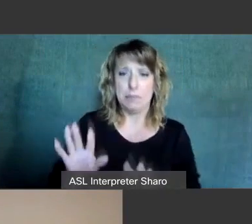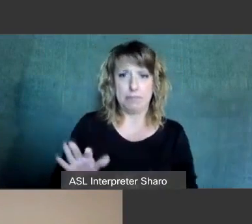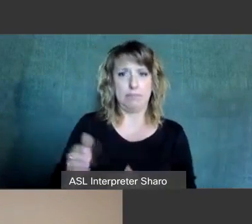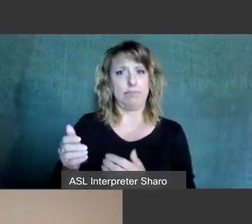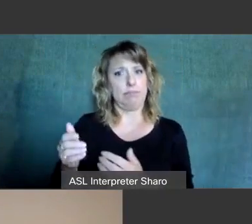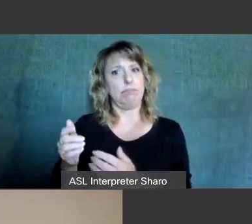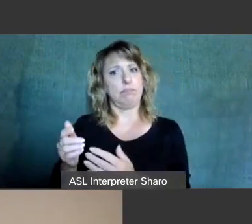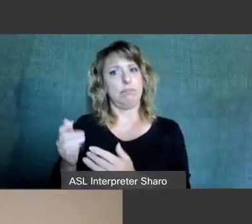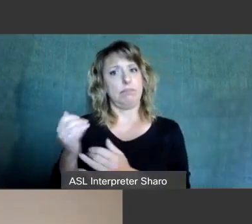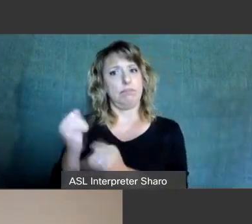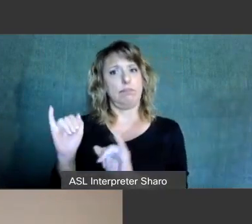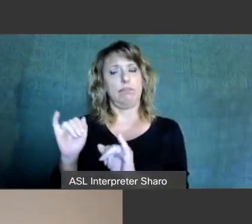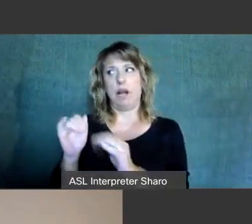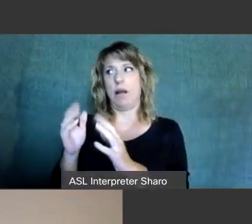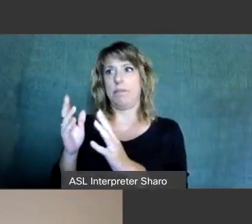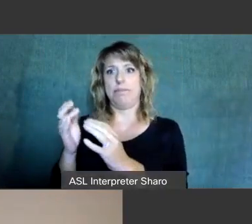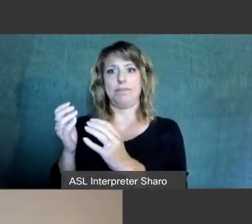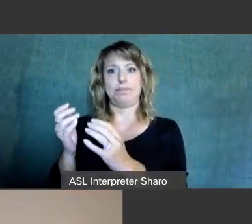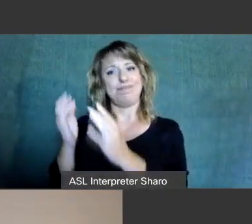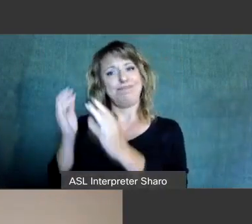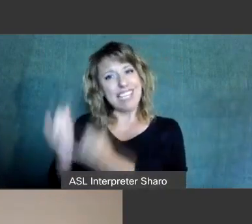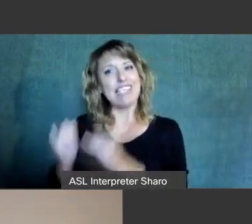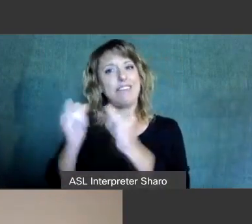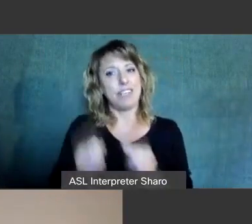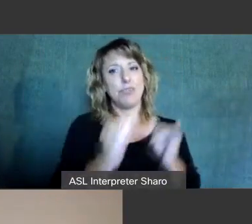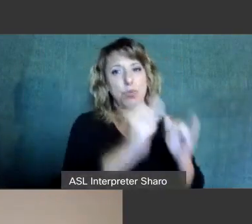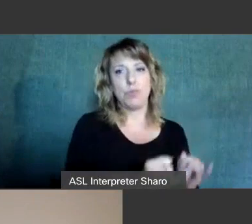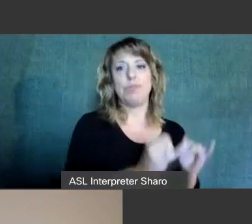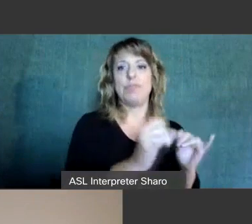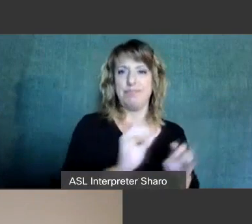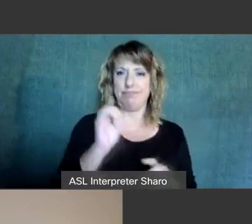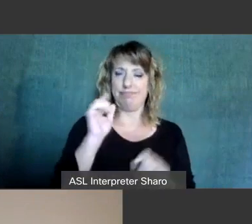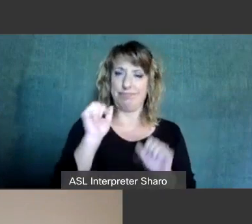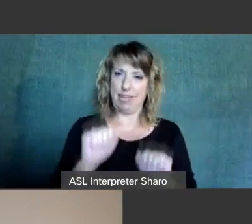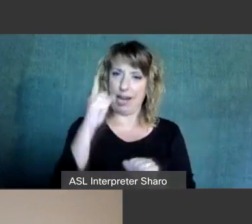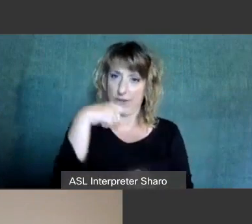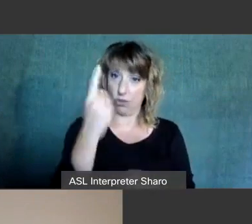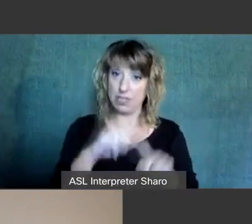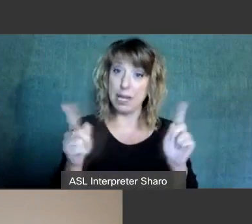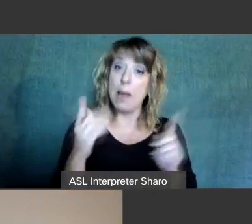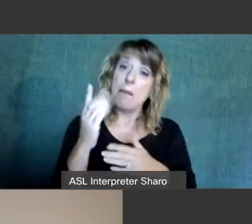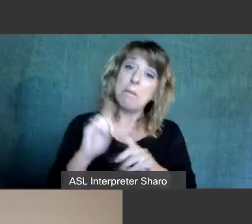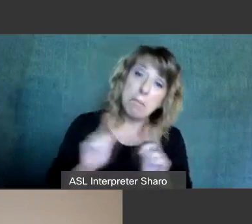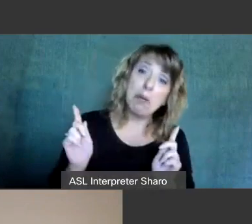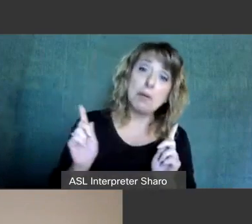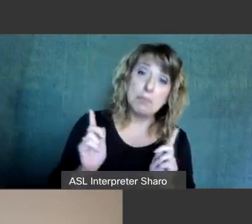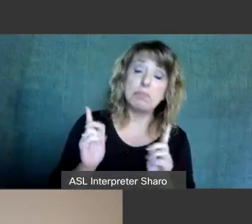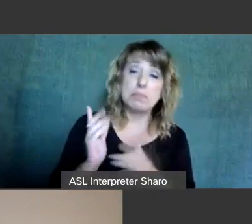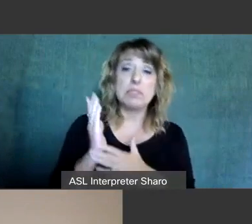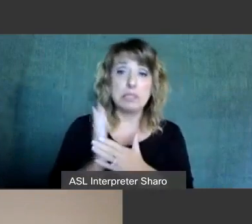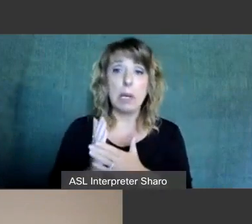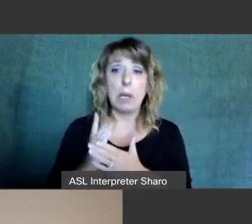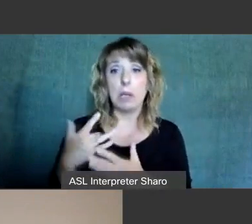individualistic as all of us are. However, there are certain traits